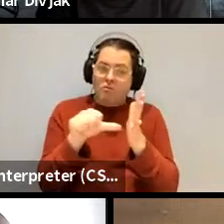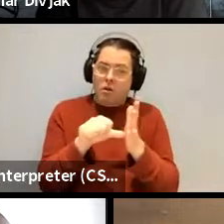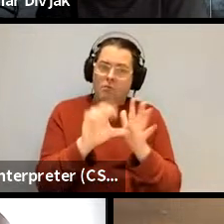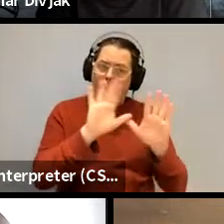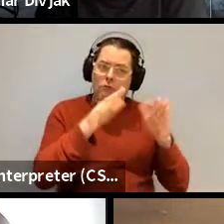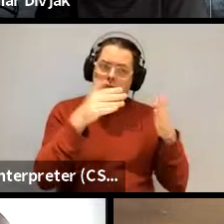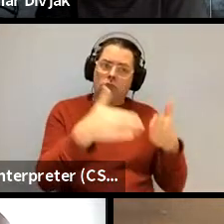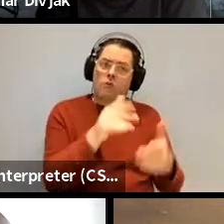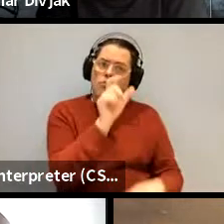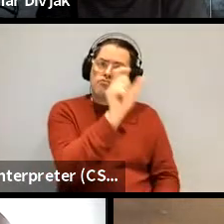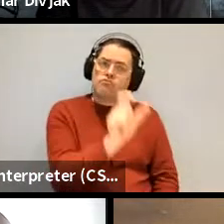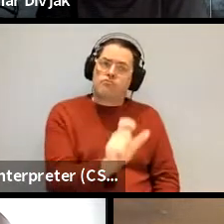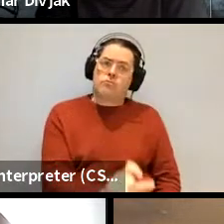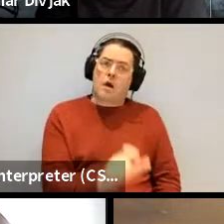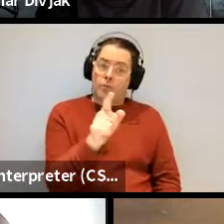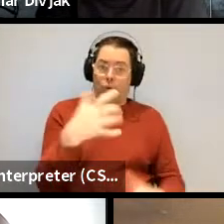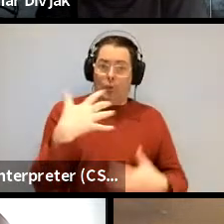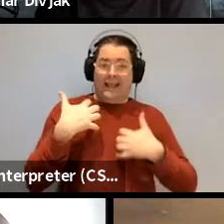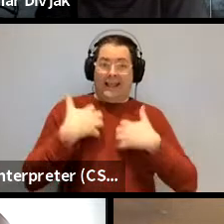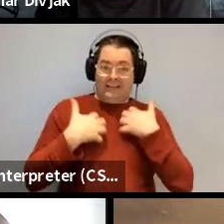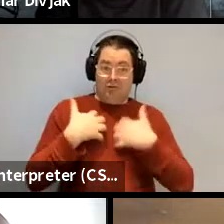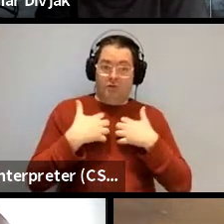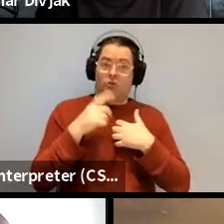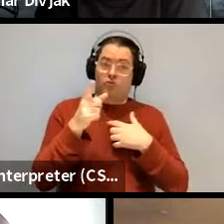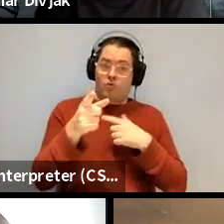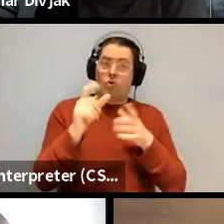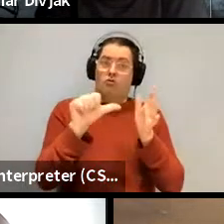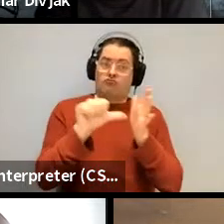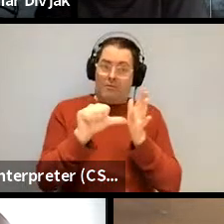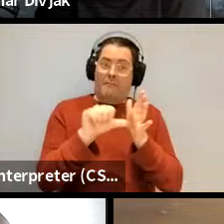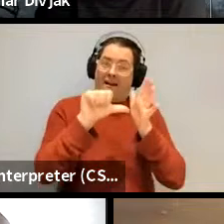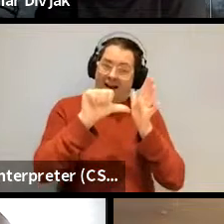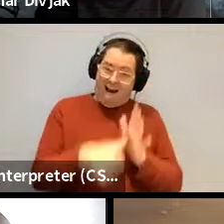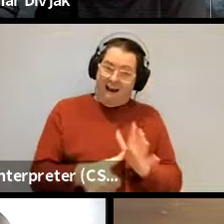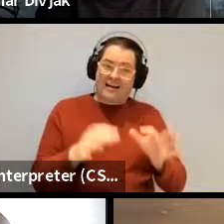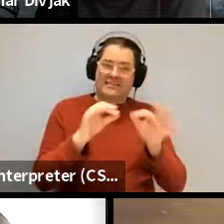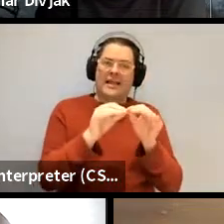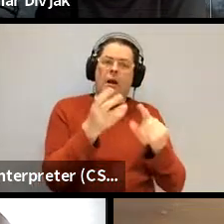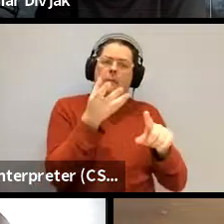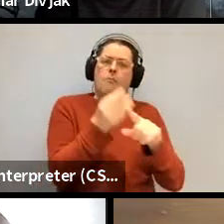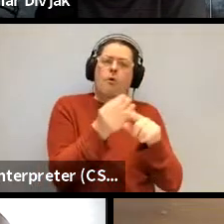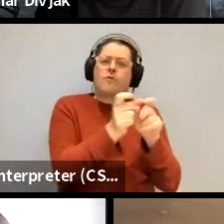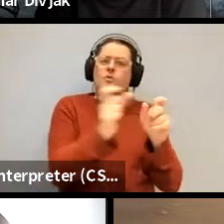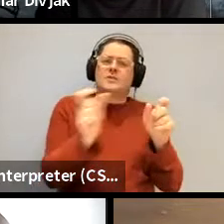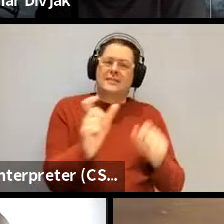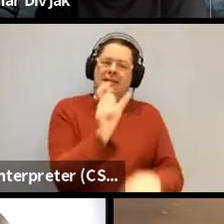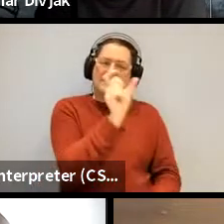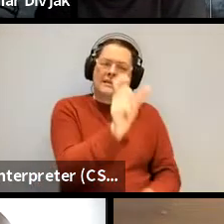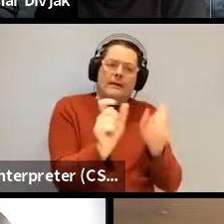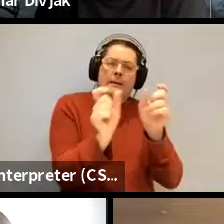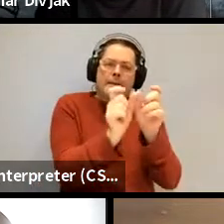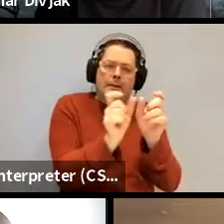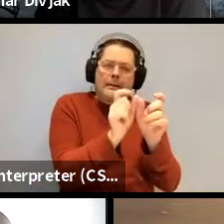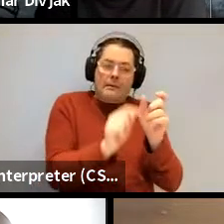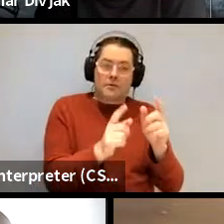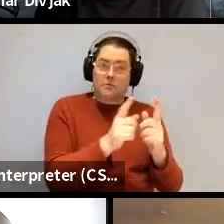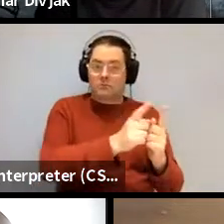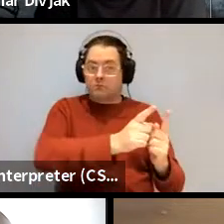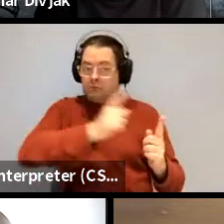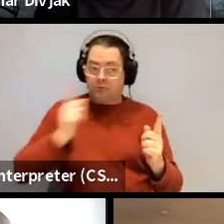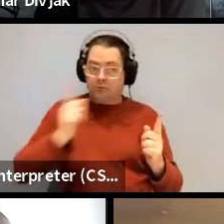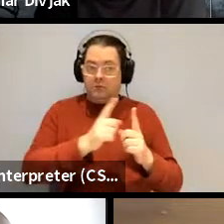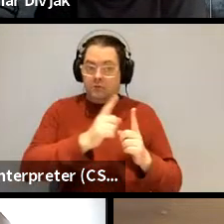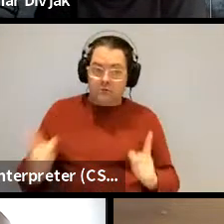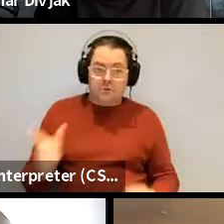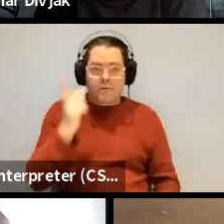kind of doing neat hard problems within uh morphosyntax in a way but how do those extend i mean it seems like it makes me